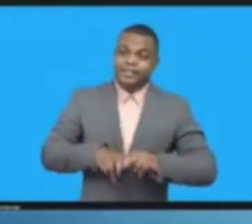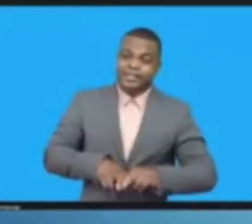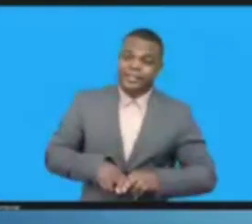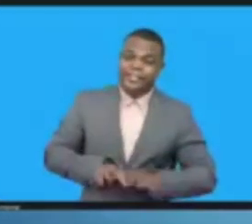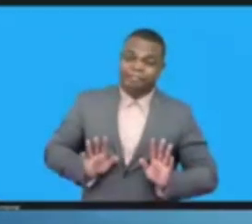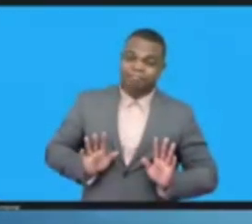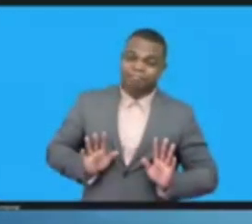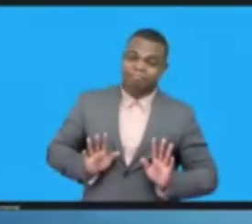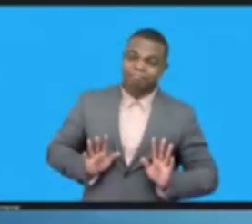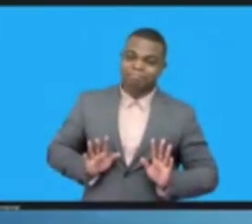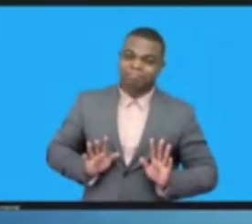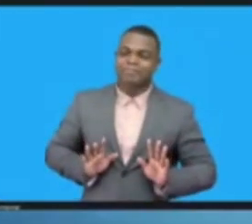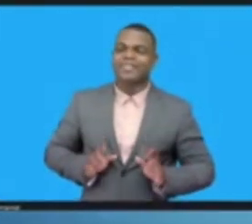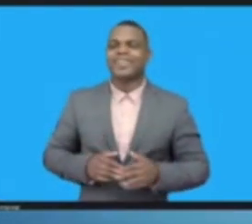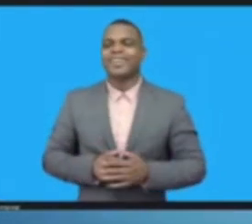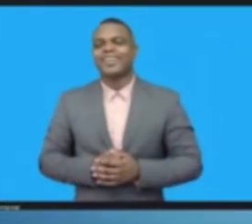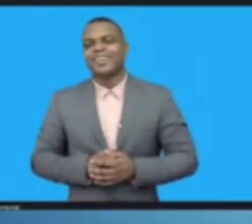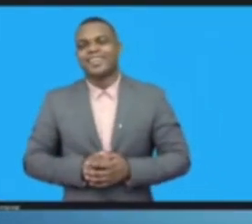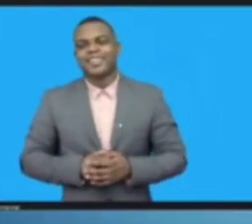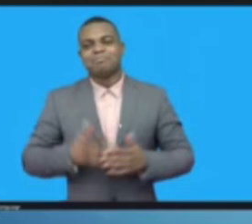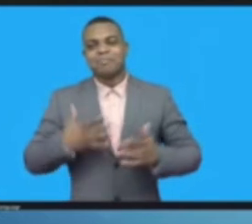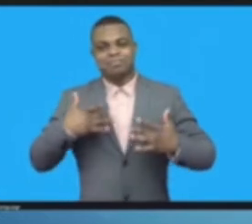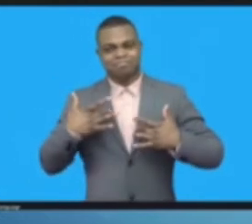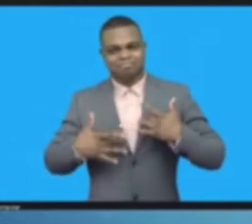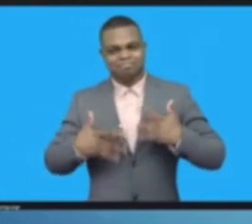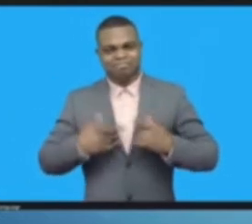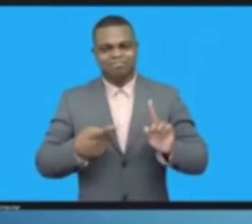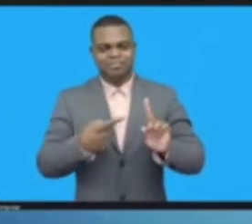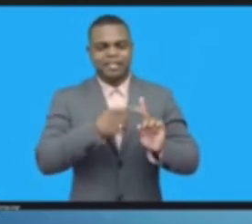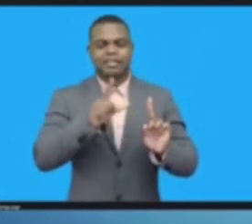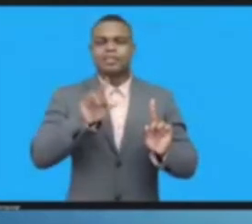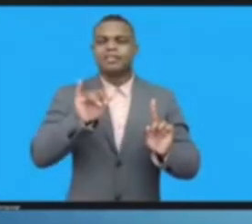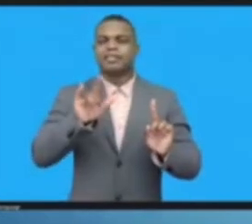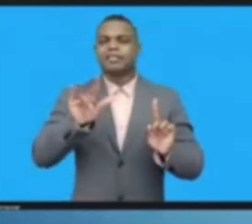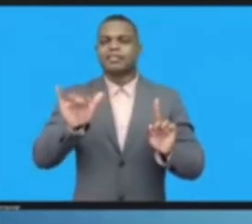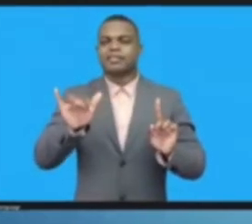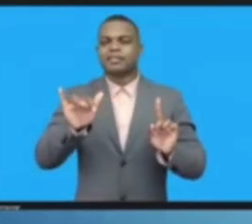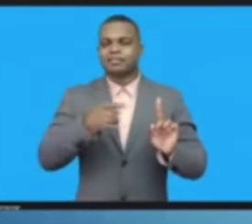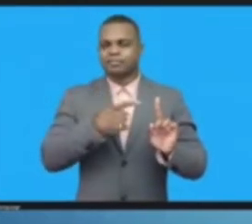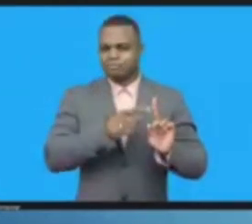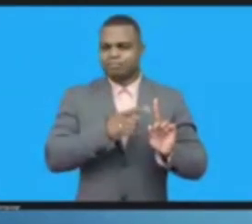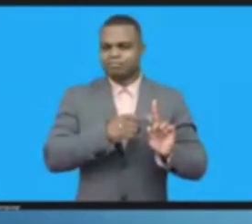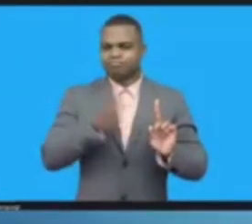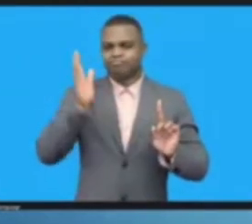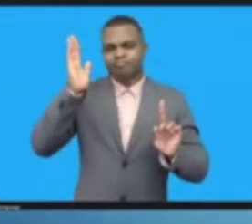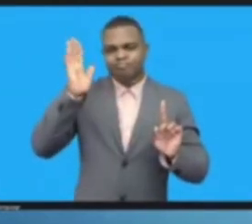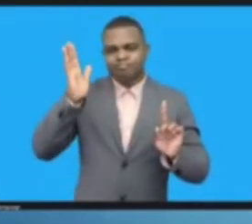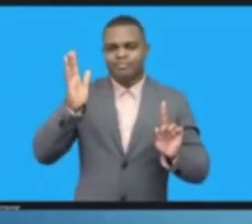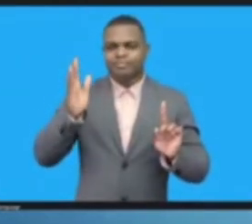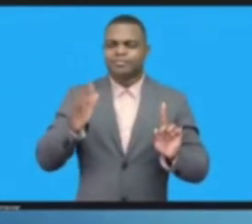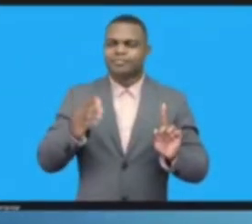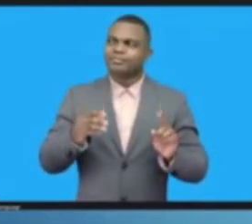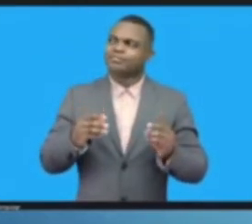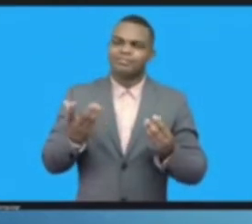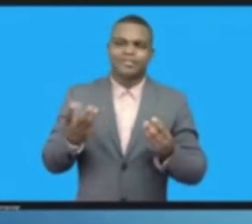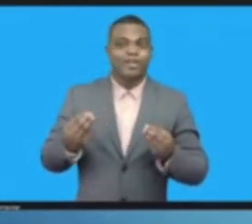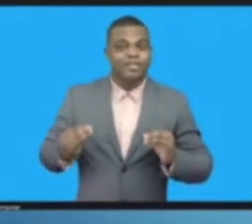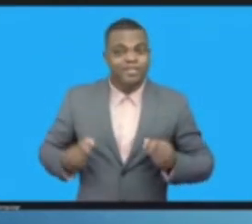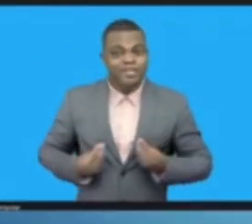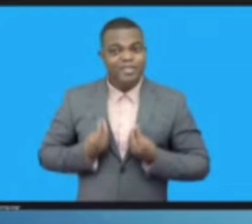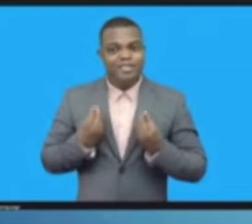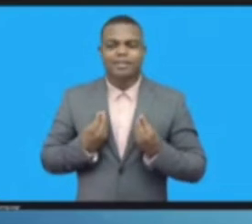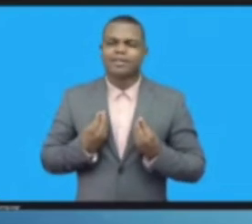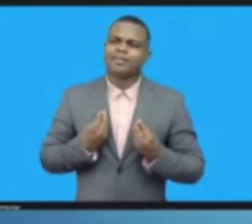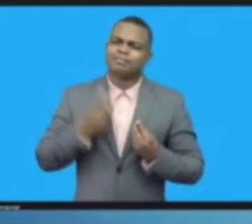Distinguished excellencies in attendance and remotely, I join my fellow speakers in gratitude for the